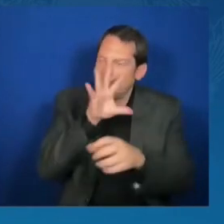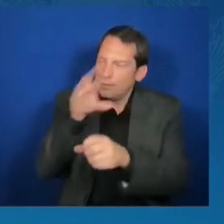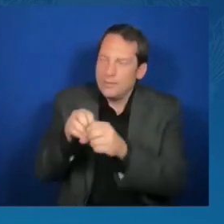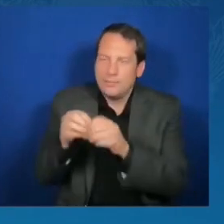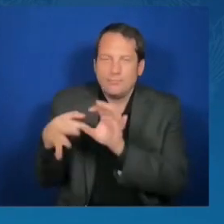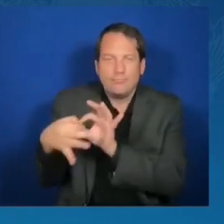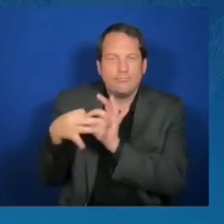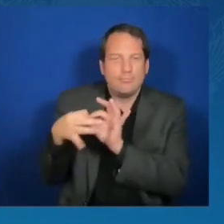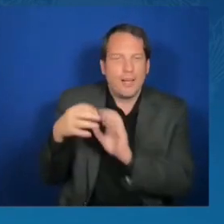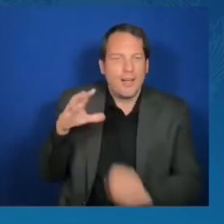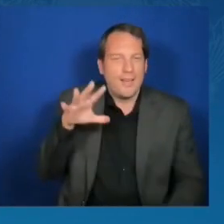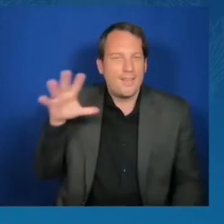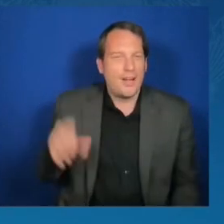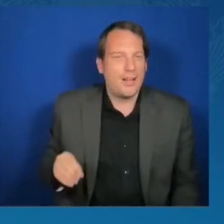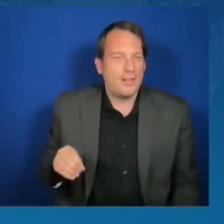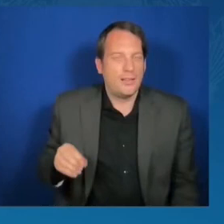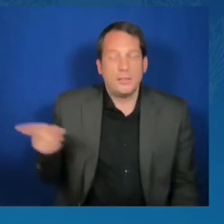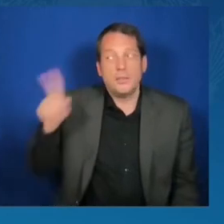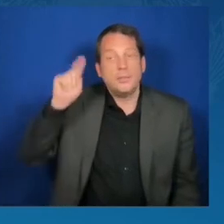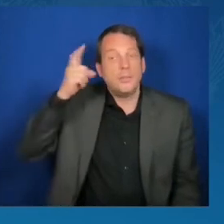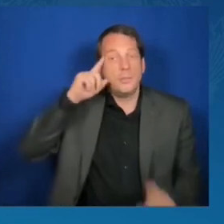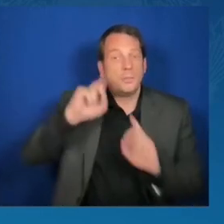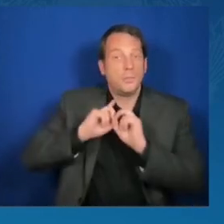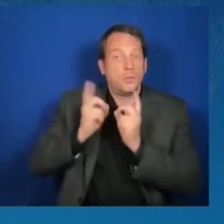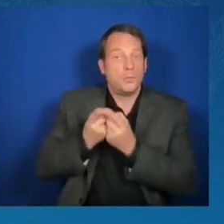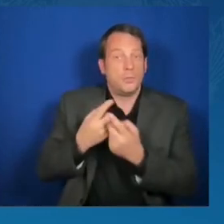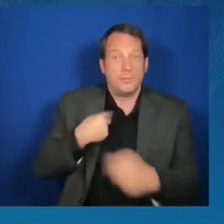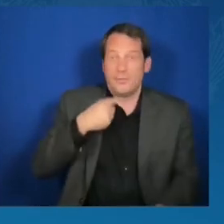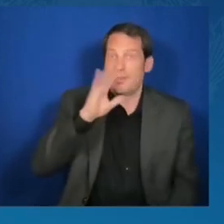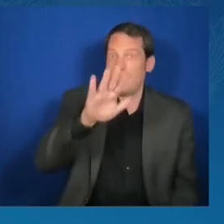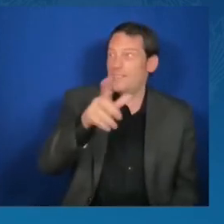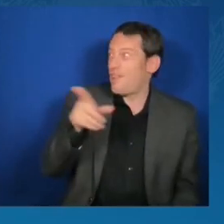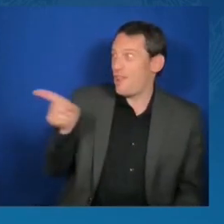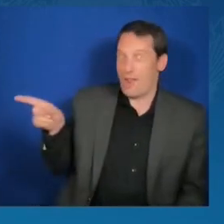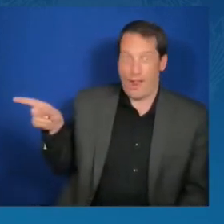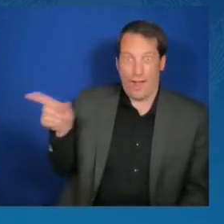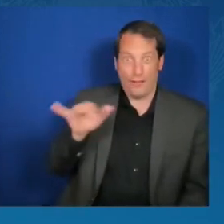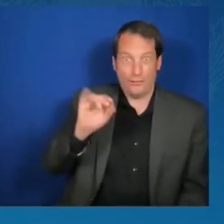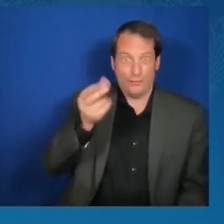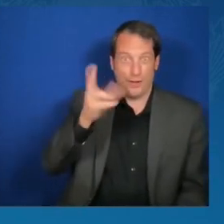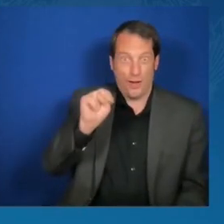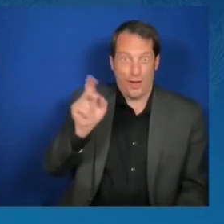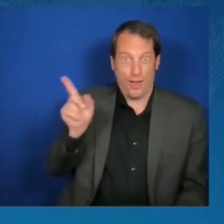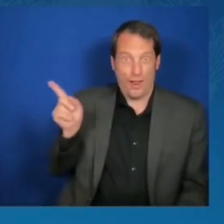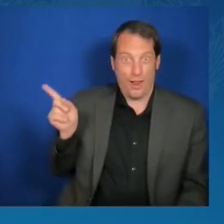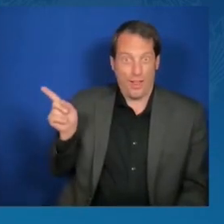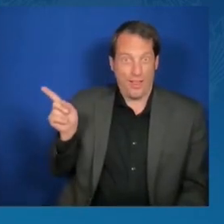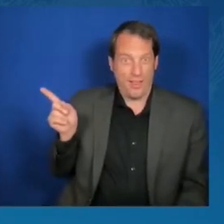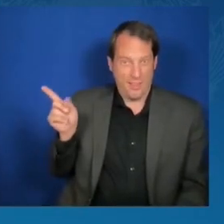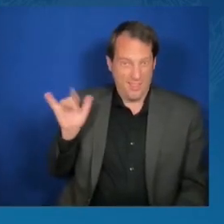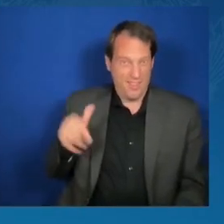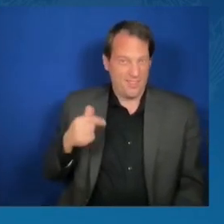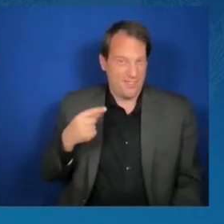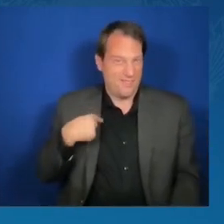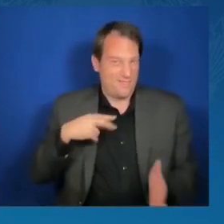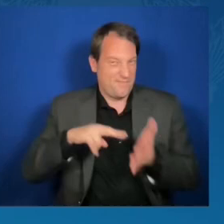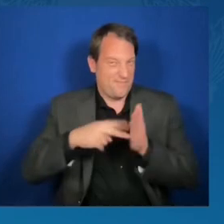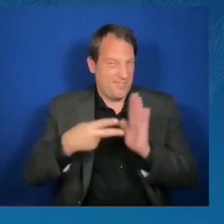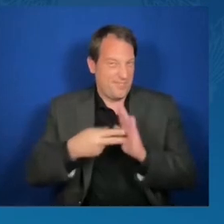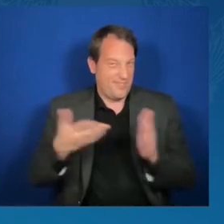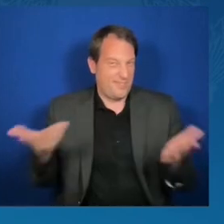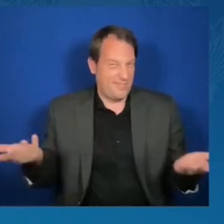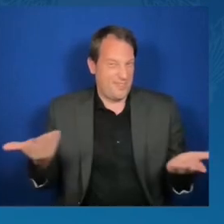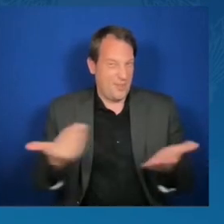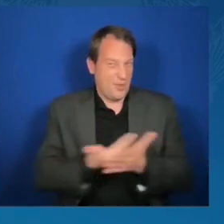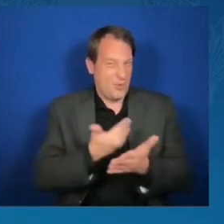what we mean. And to our new members, to their families, welcome.